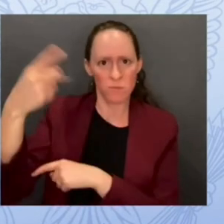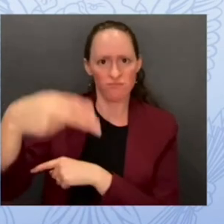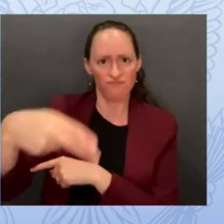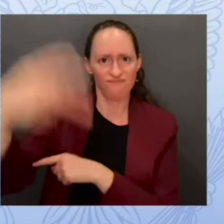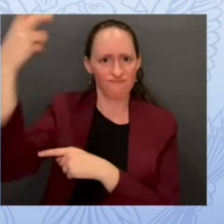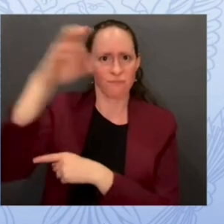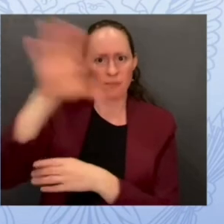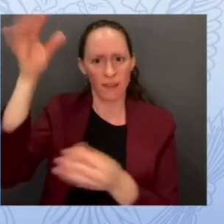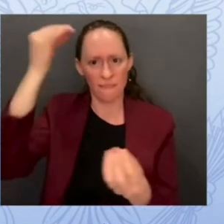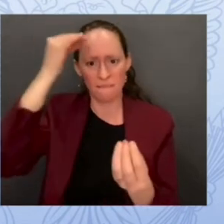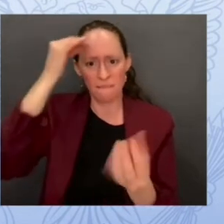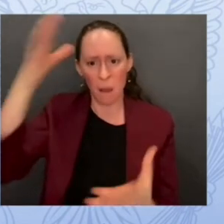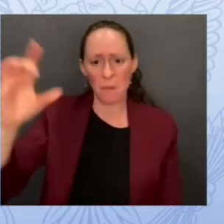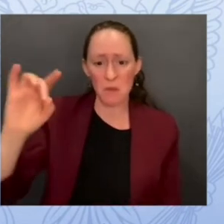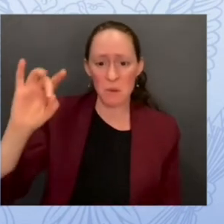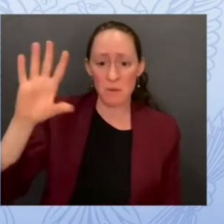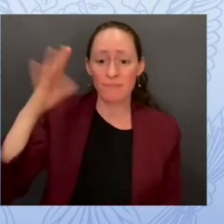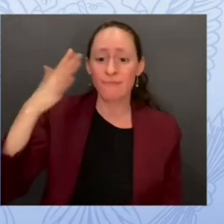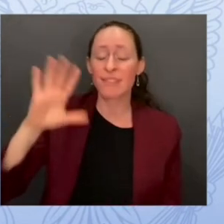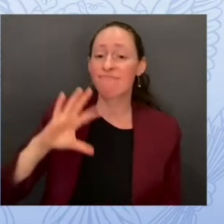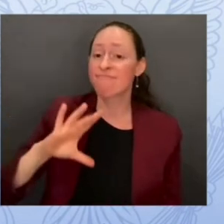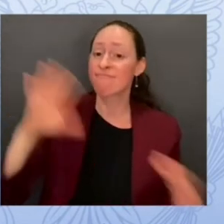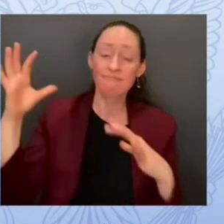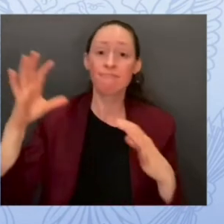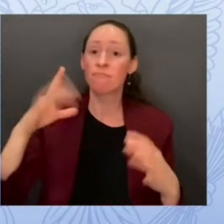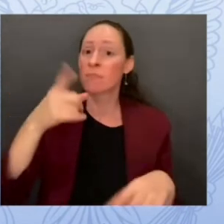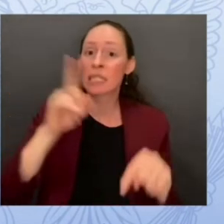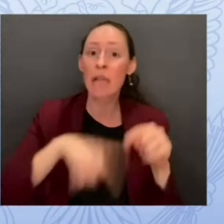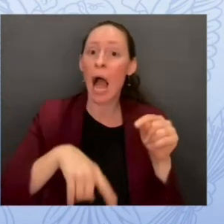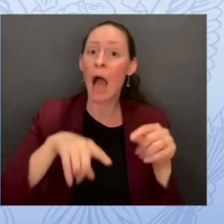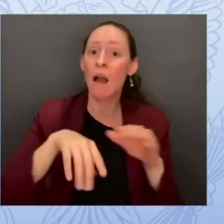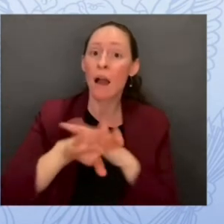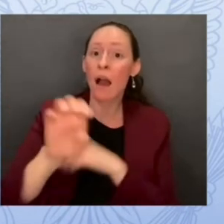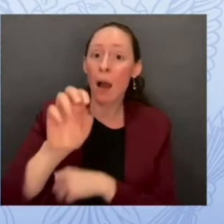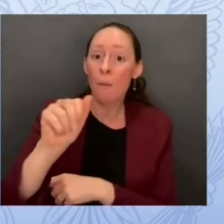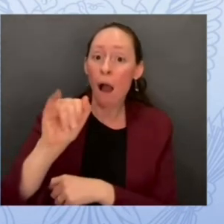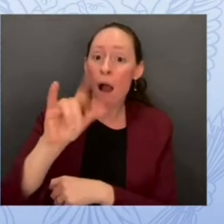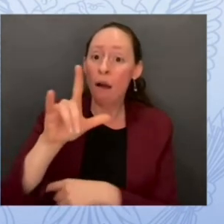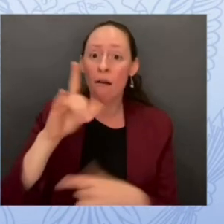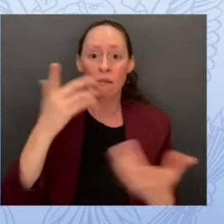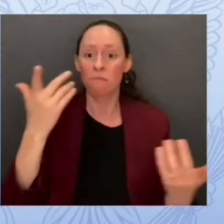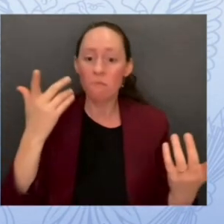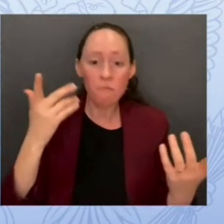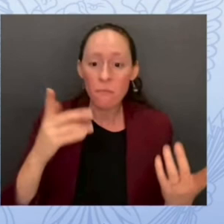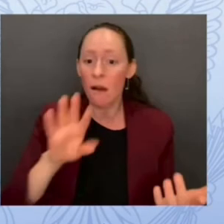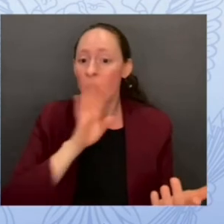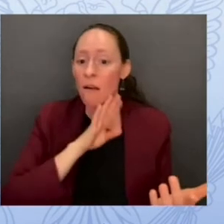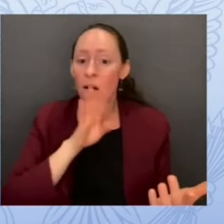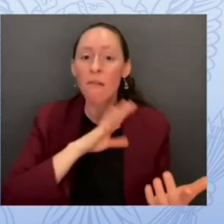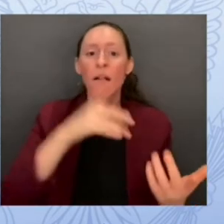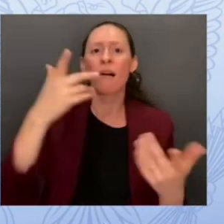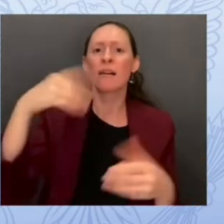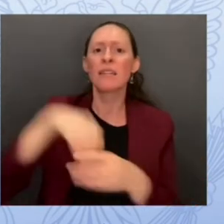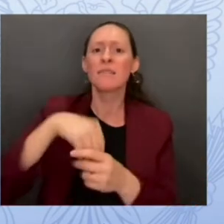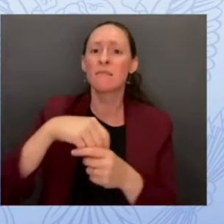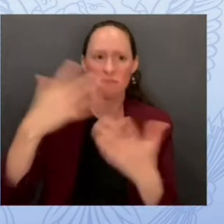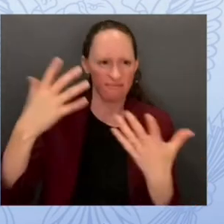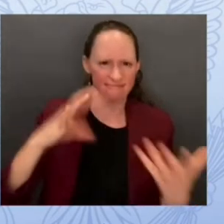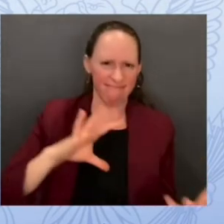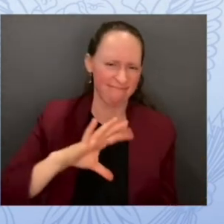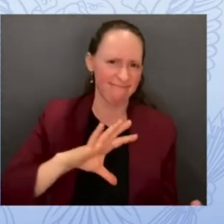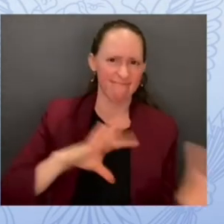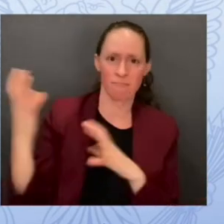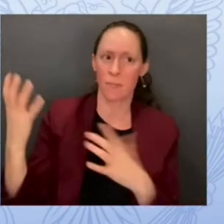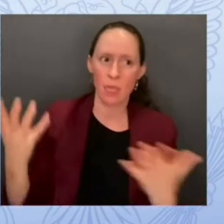key systems and applications they need to operate their schools however as you're about to hear the swift